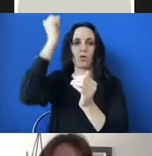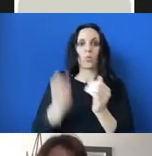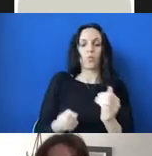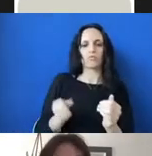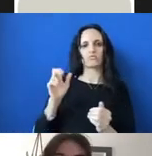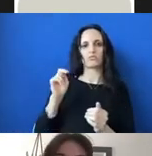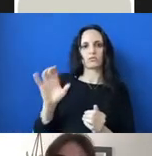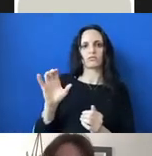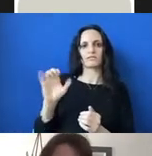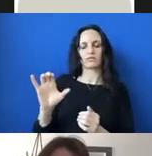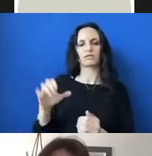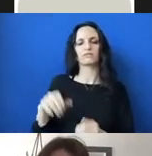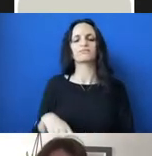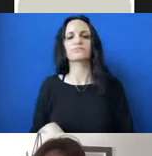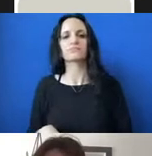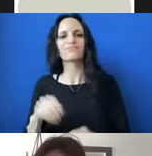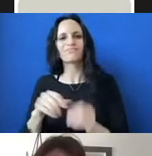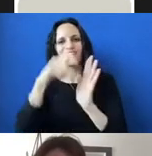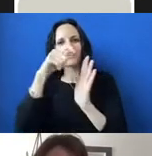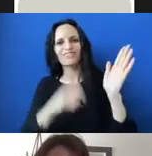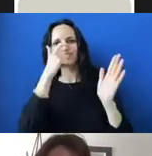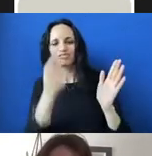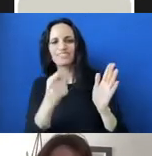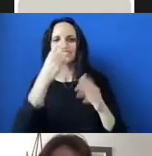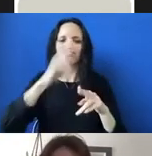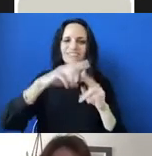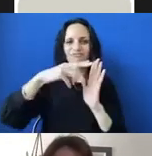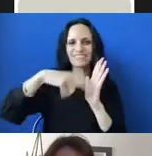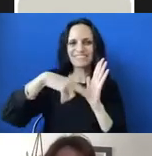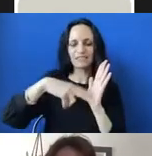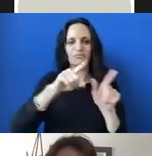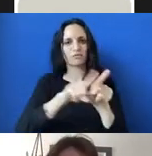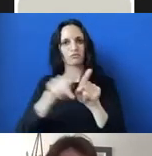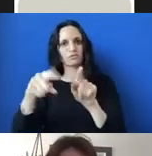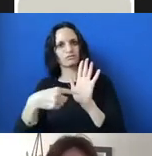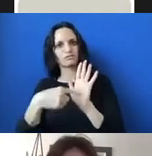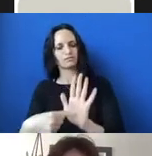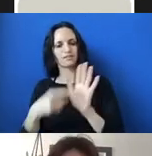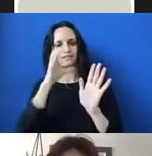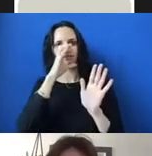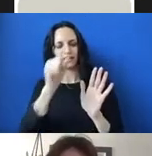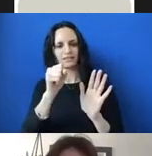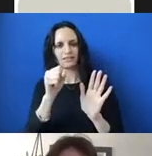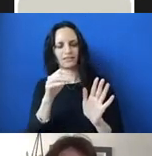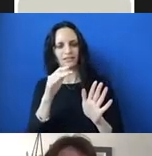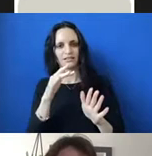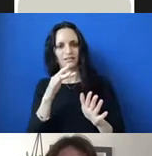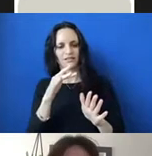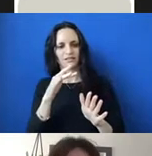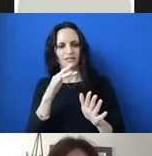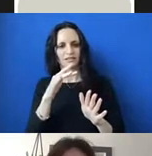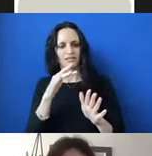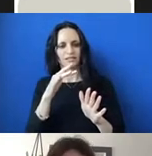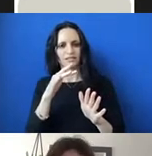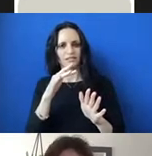And not only are these articles interesting and fun to read, but they really represent a fascinating tension between the